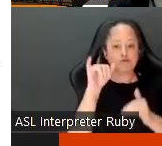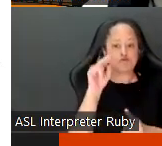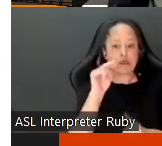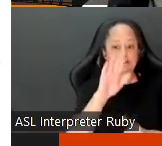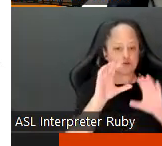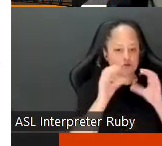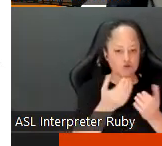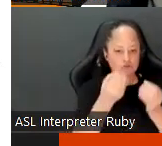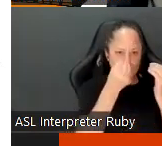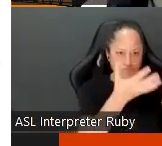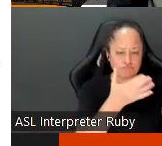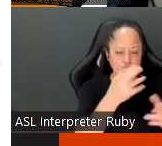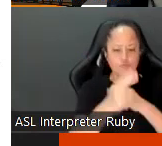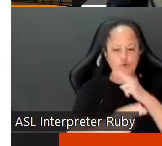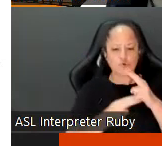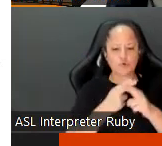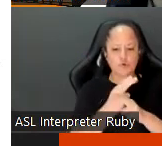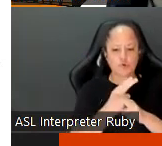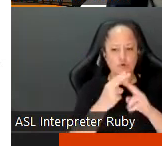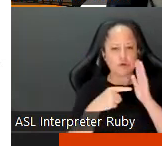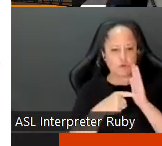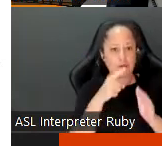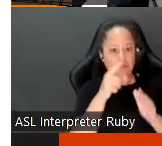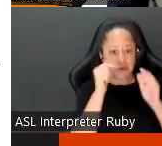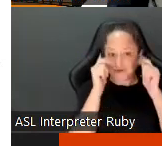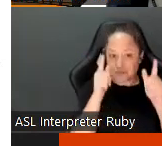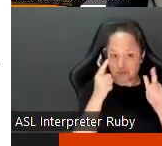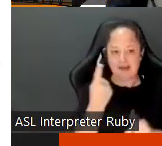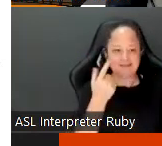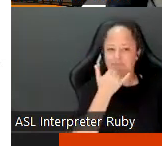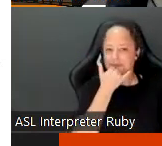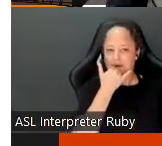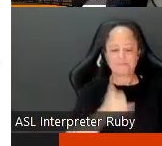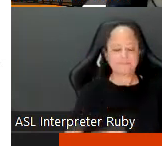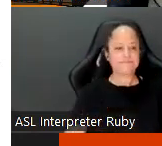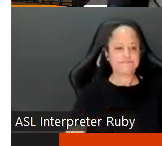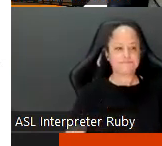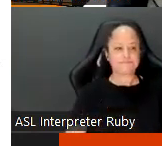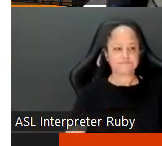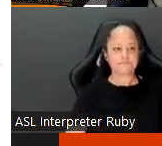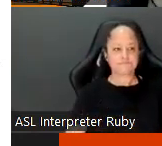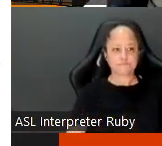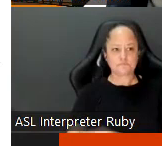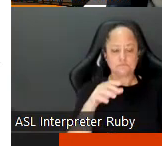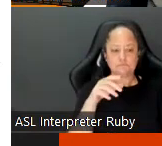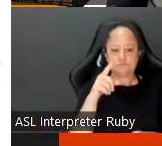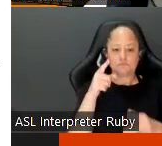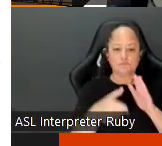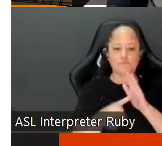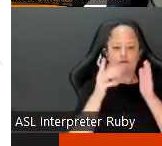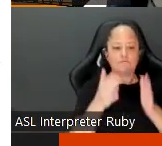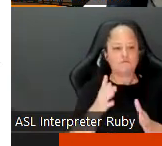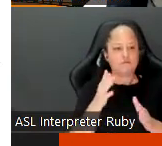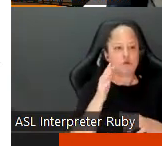please let your union rep know okay if you're surprised there's something wrong okay um it's two reviewers can opt to do more than one